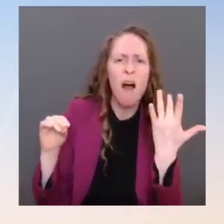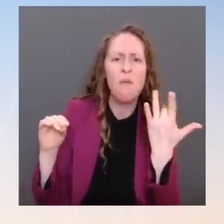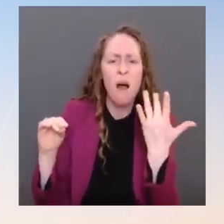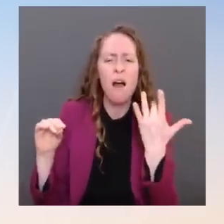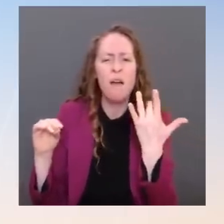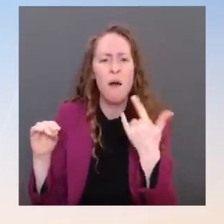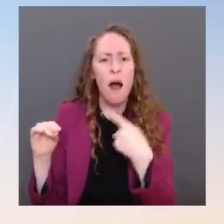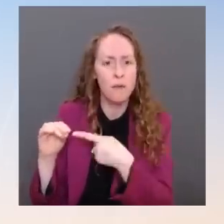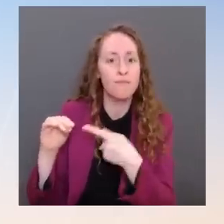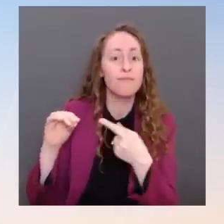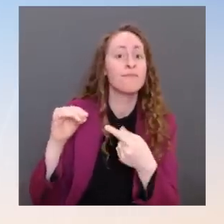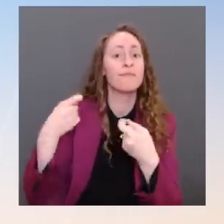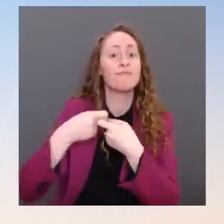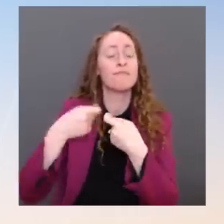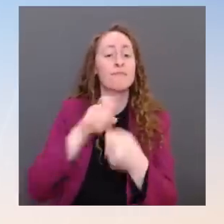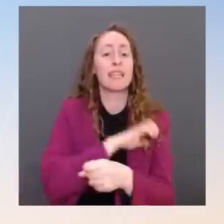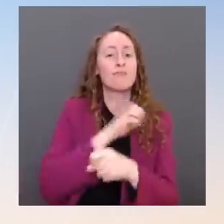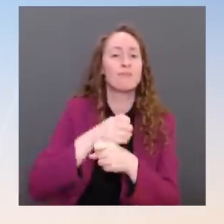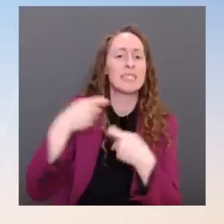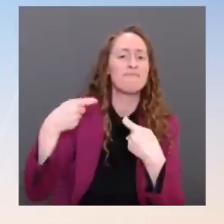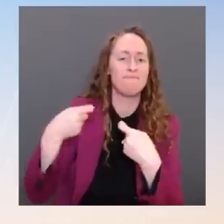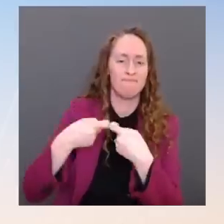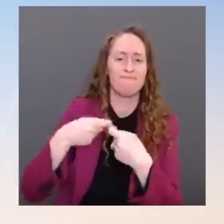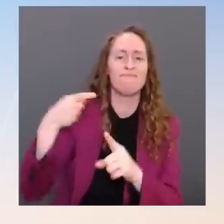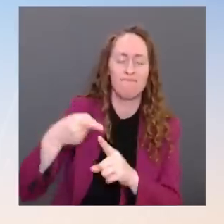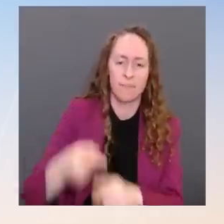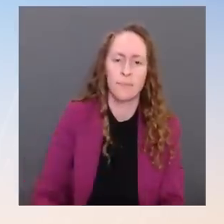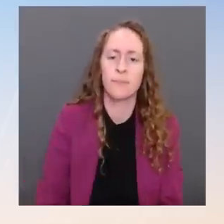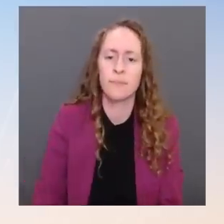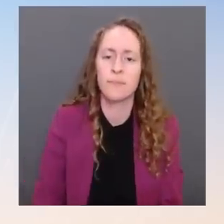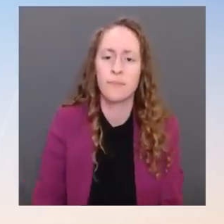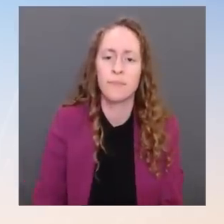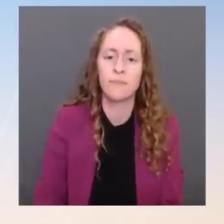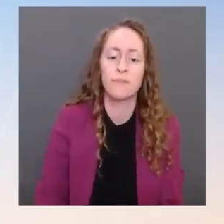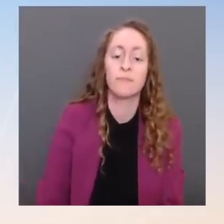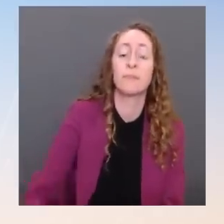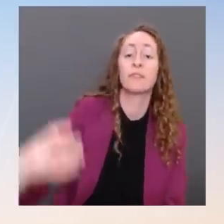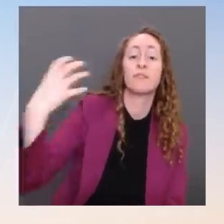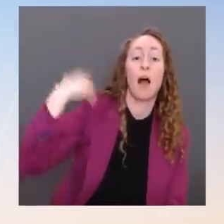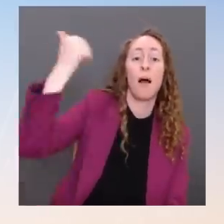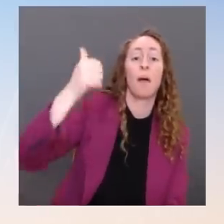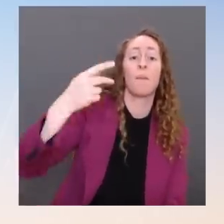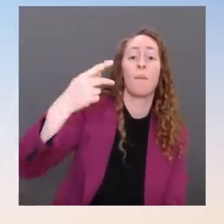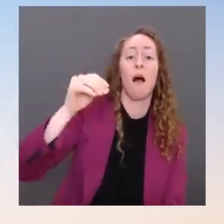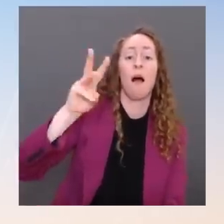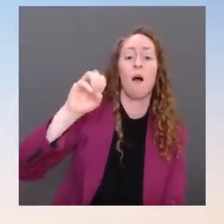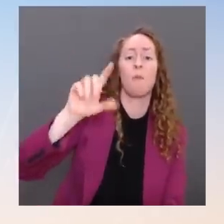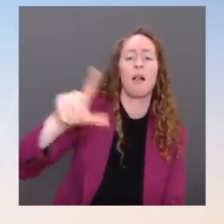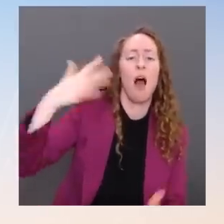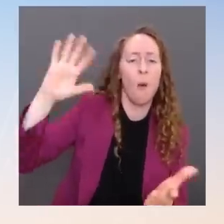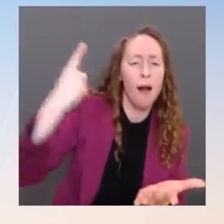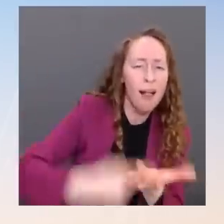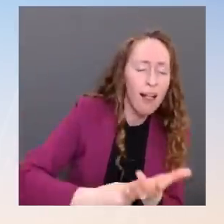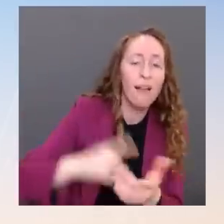result, and Chairman Powell has spoken to this, and Secretary Yellen has also spoken to this, as a result of President